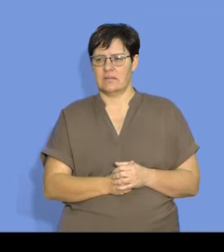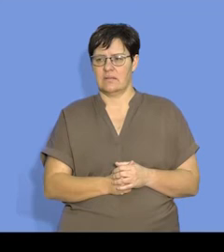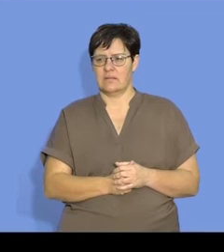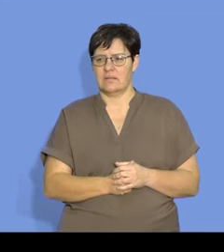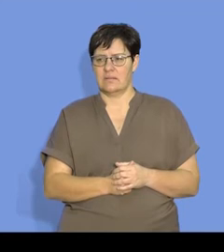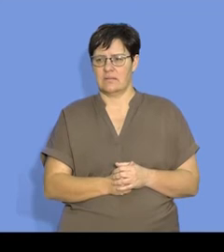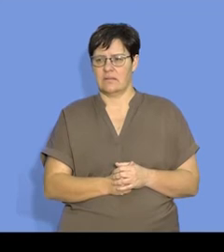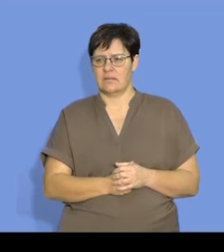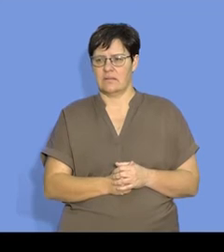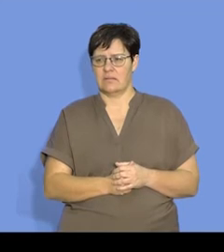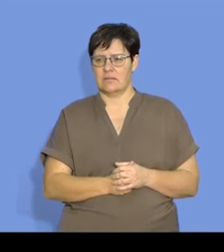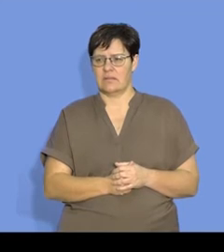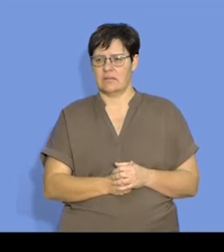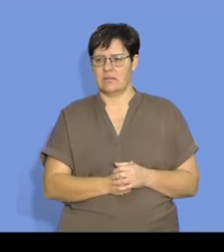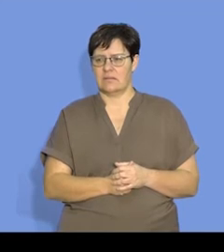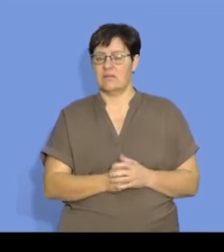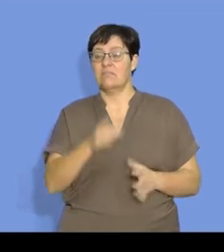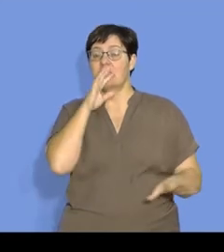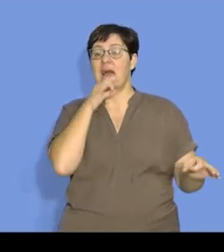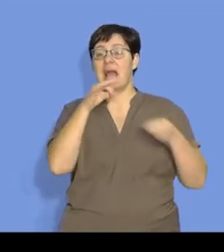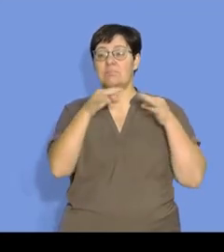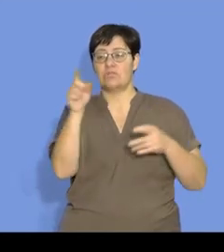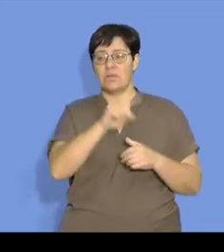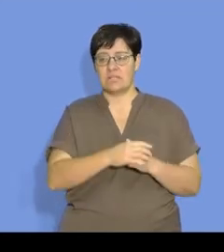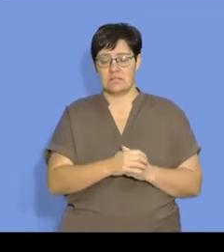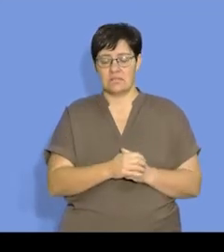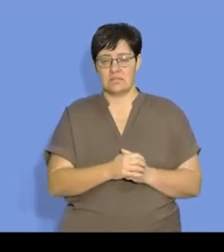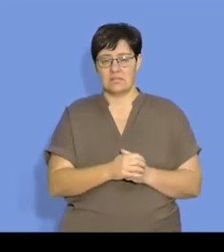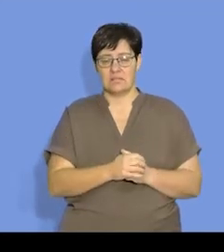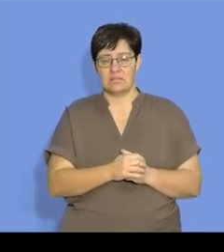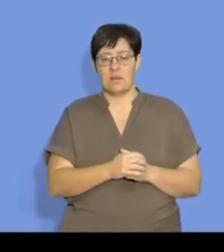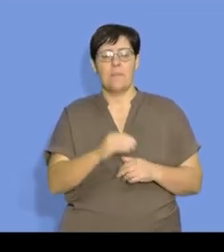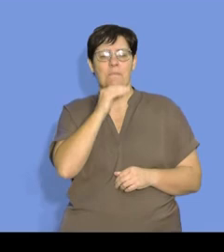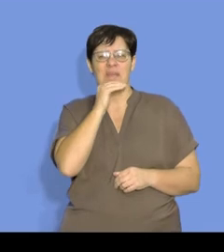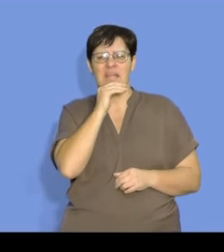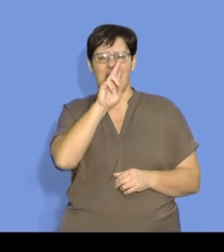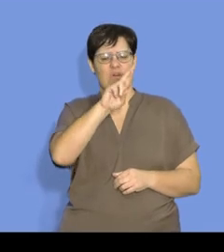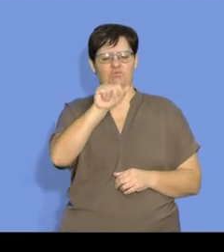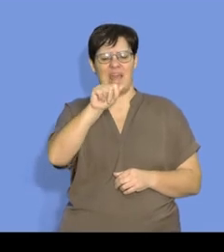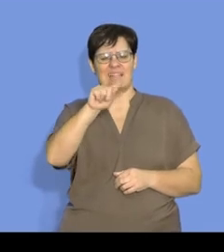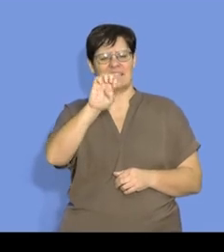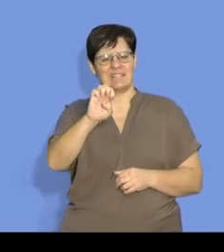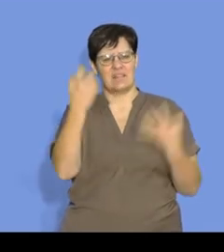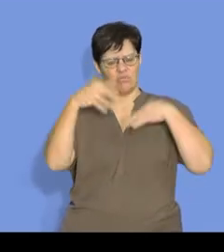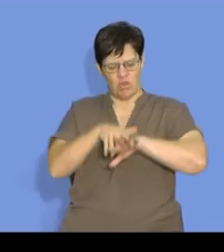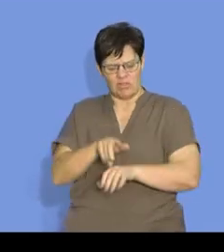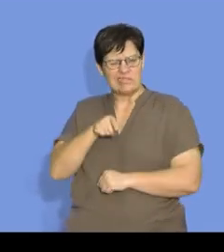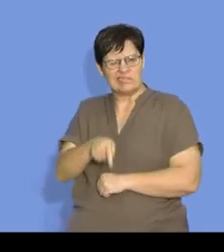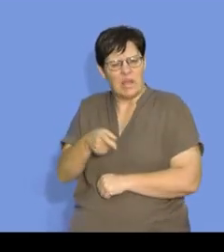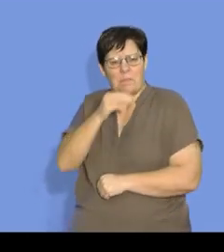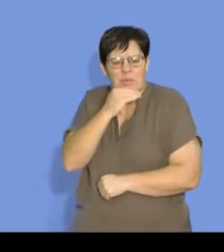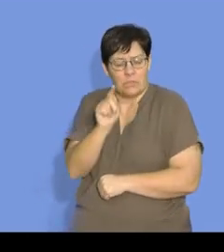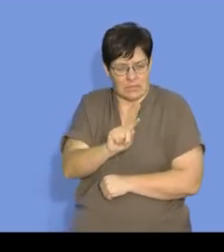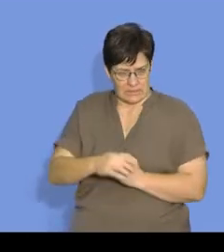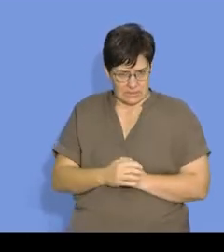I would like to look at the definition of rate, rate of reaction, and then we will